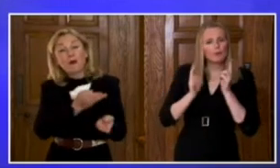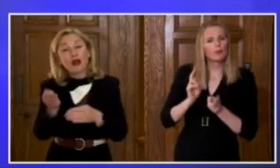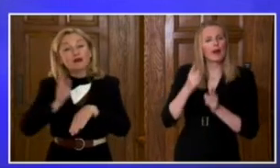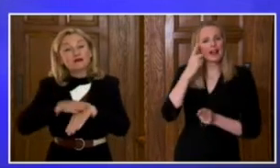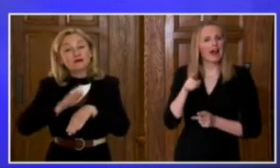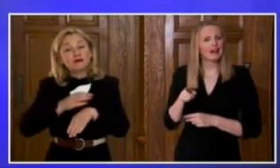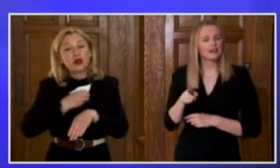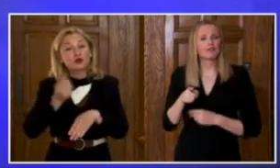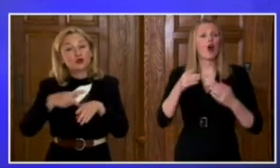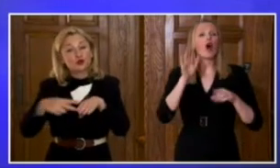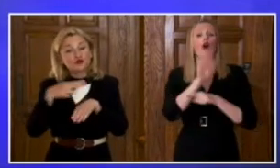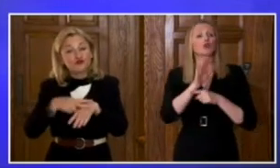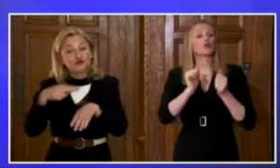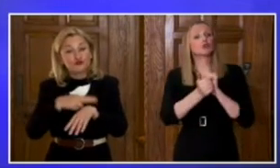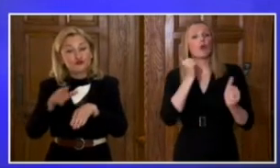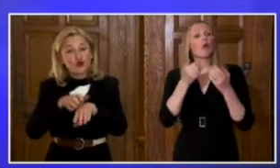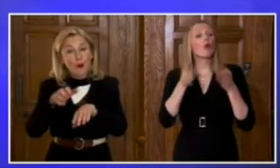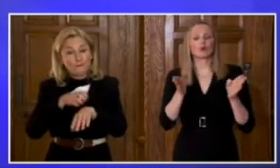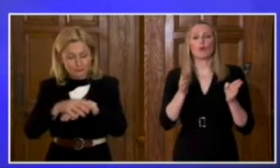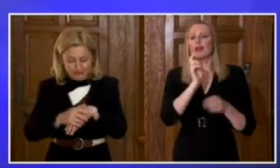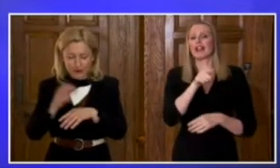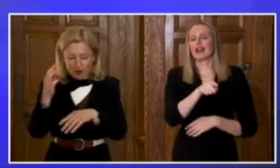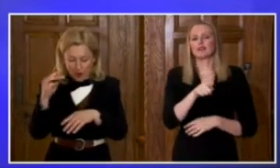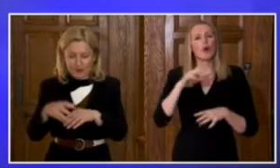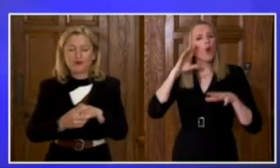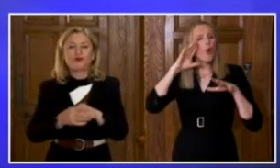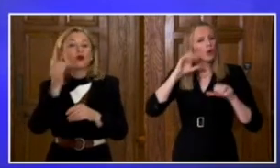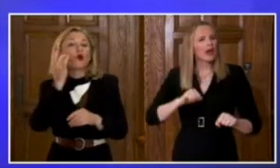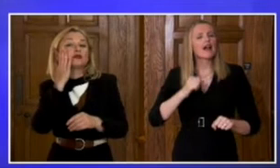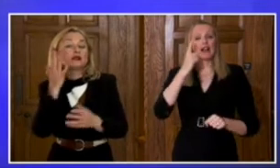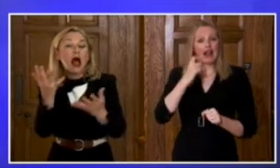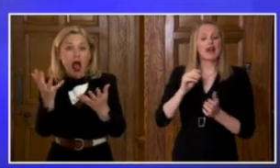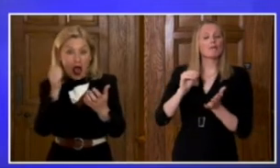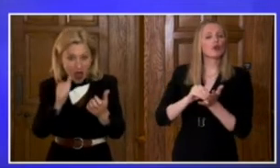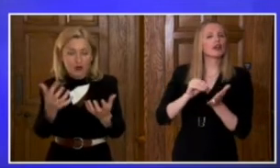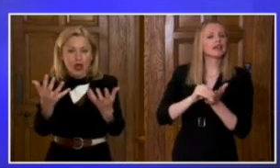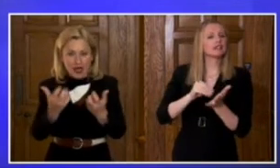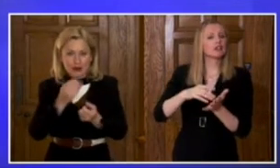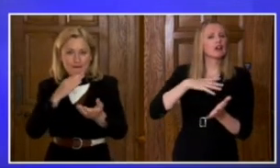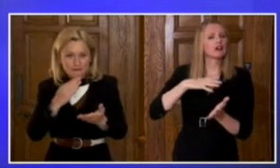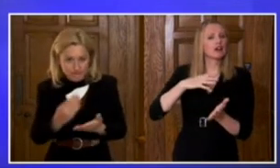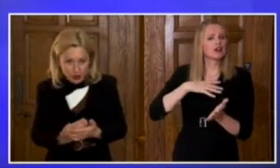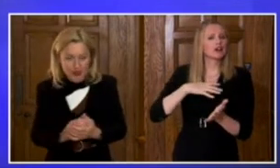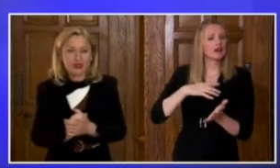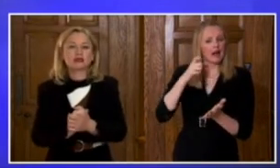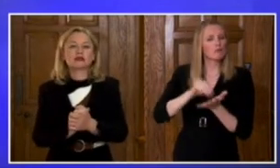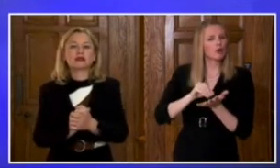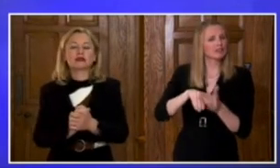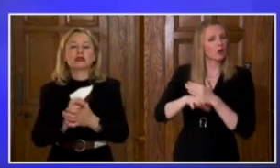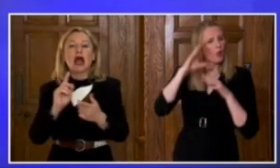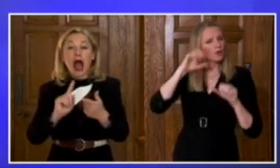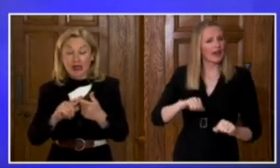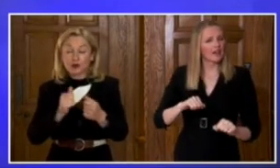sports courts will also reopen and hotels will be allowed to take bookings as well at risk. We are carrying out some